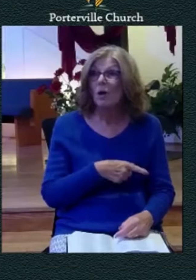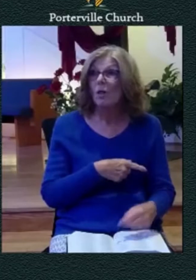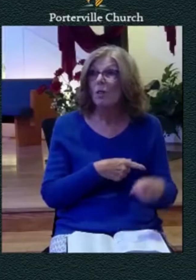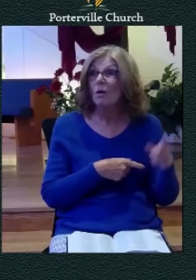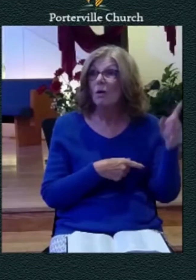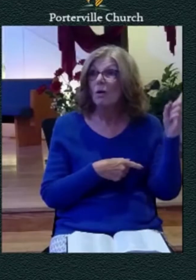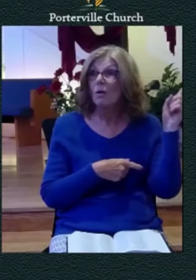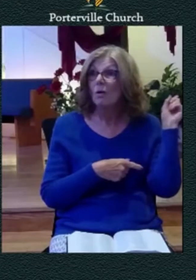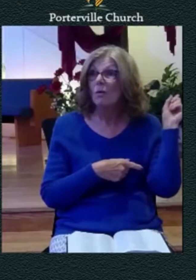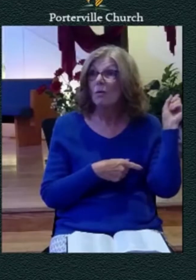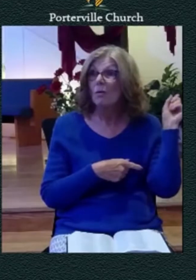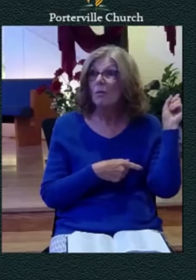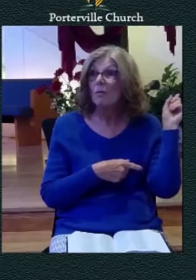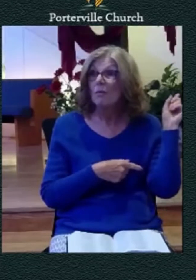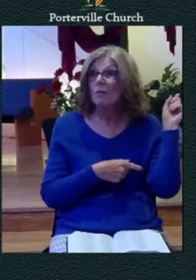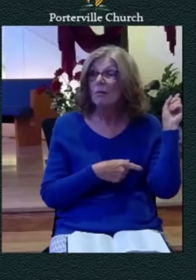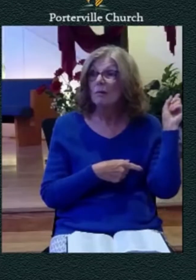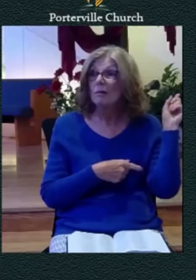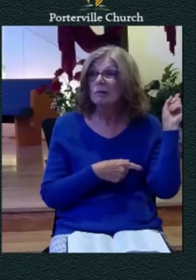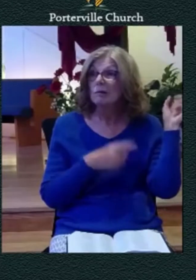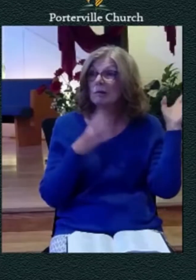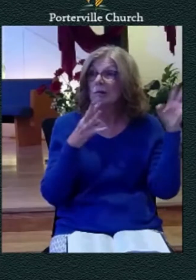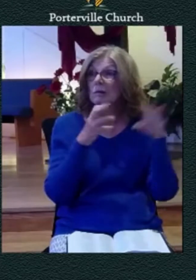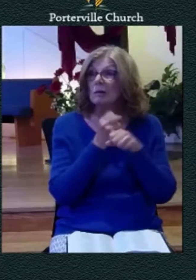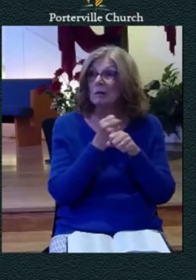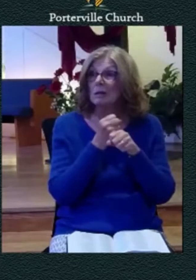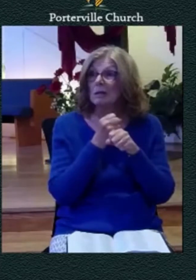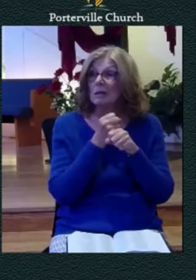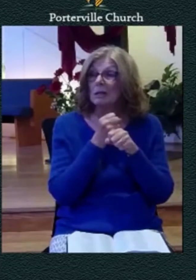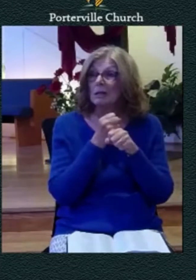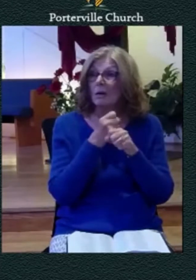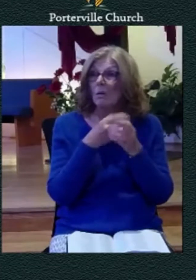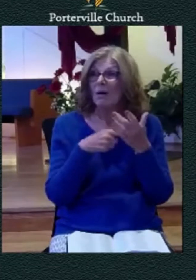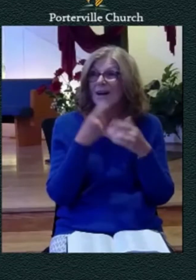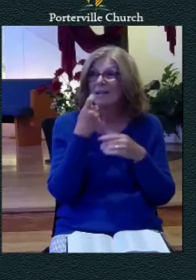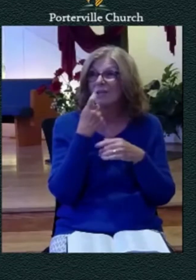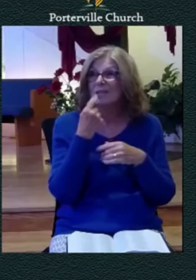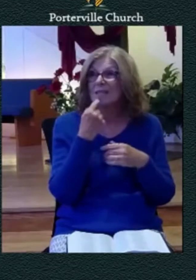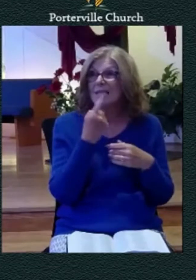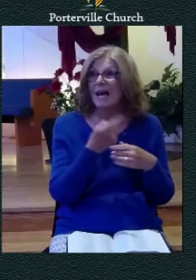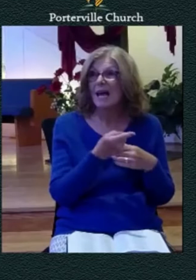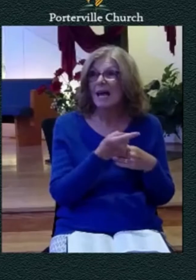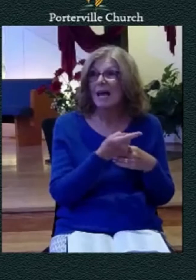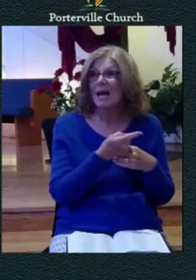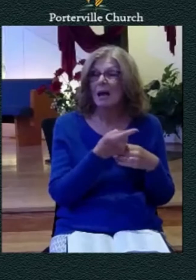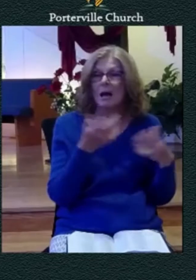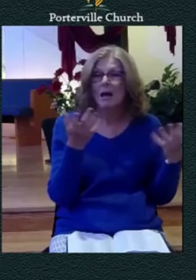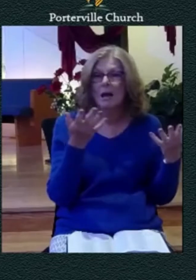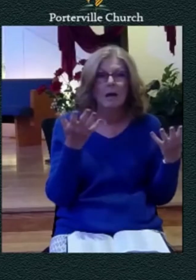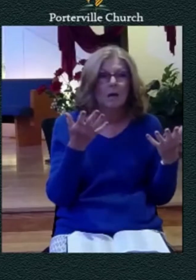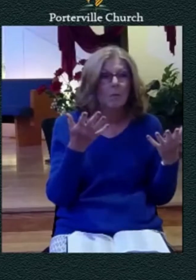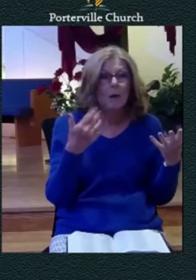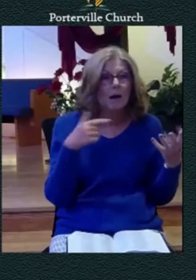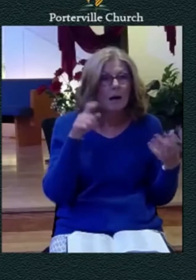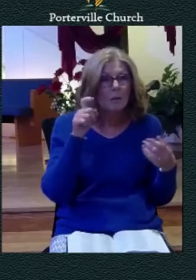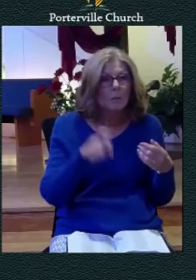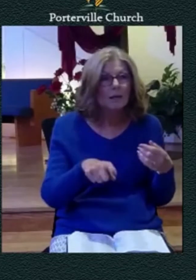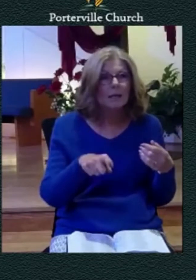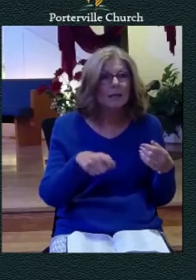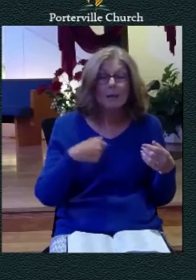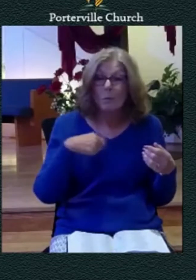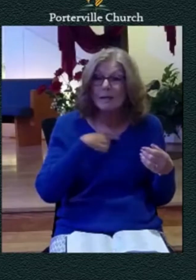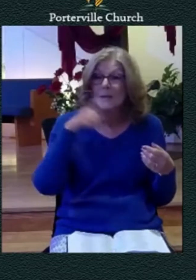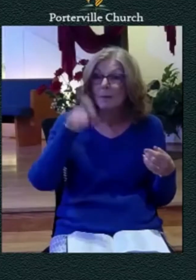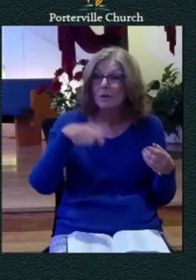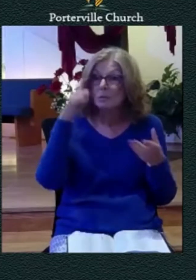capsulates or encompasses summarizes what i've just tried to say what are we to believe when we're in